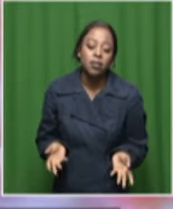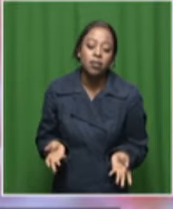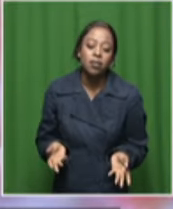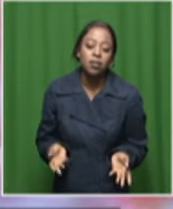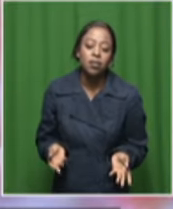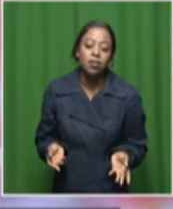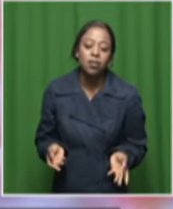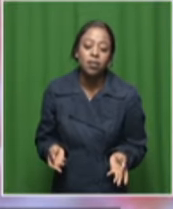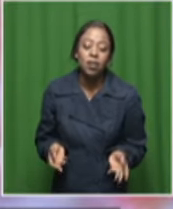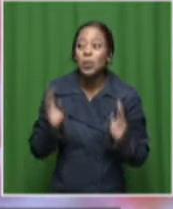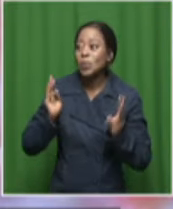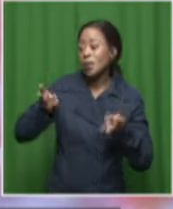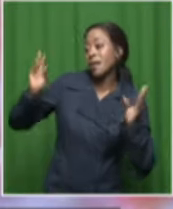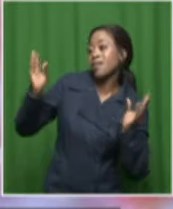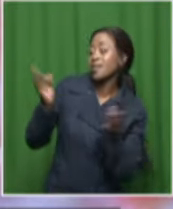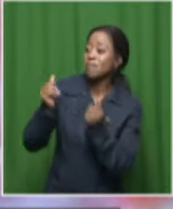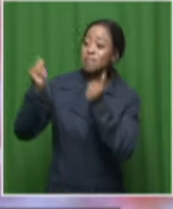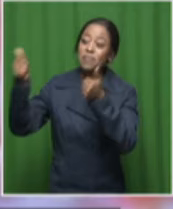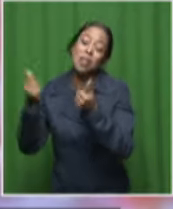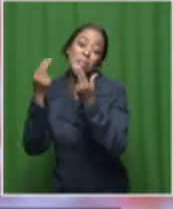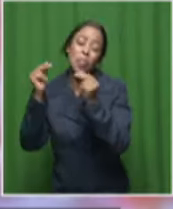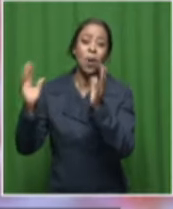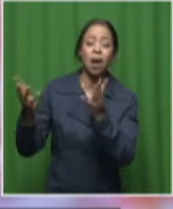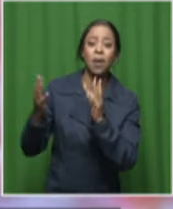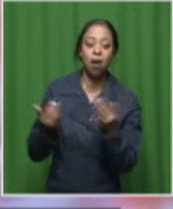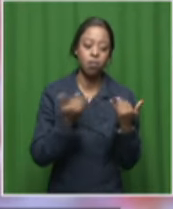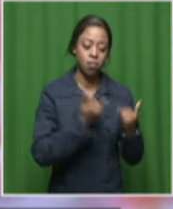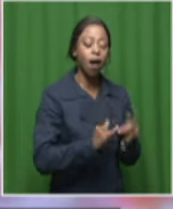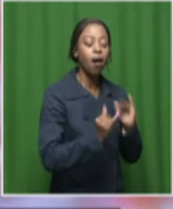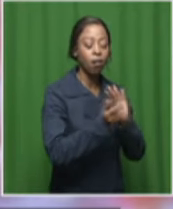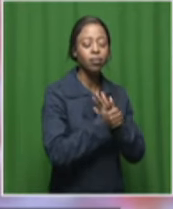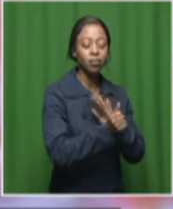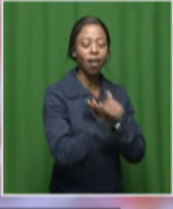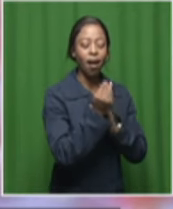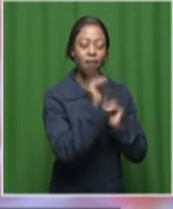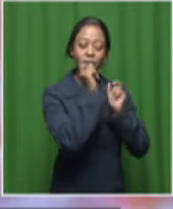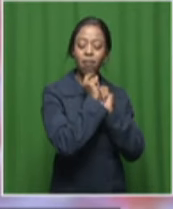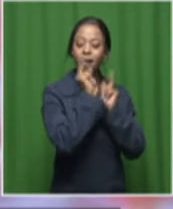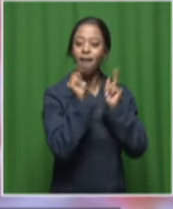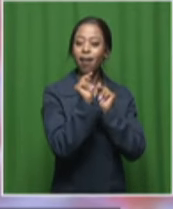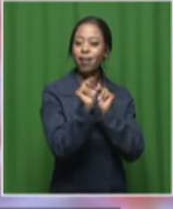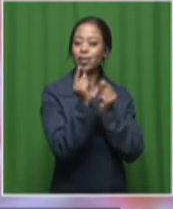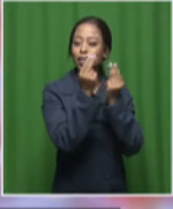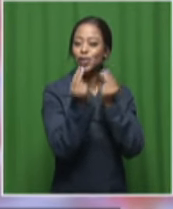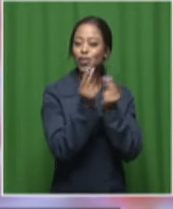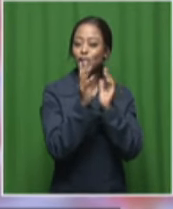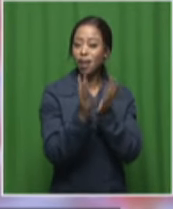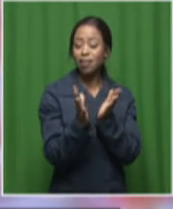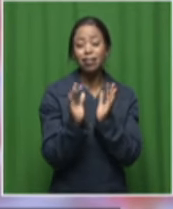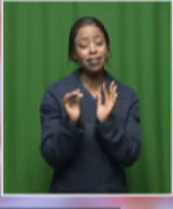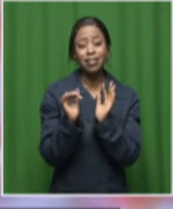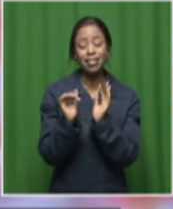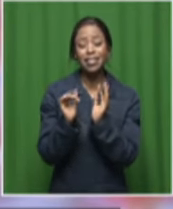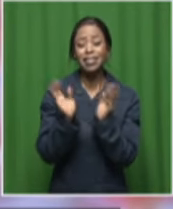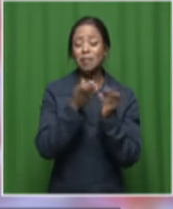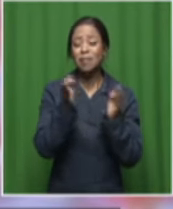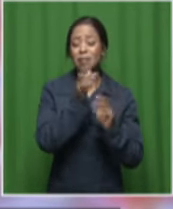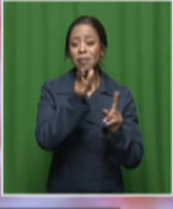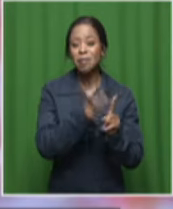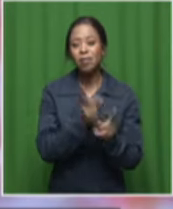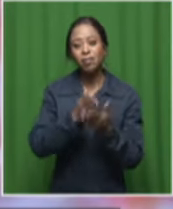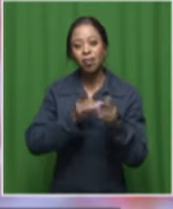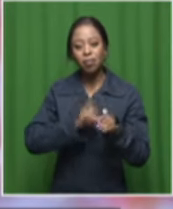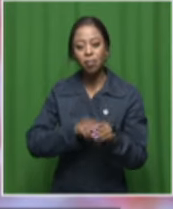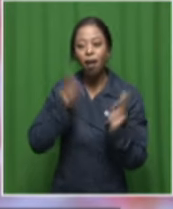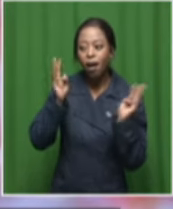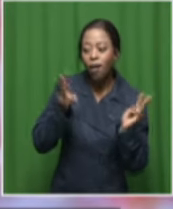bit of like, oh, wow, that's amazing. How do they do that? And, yeah, it's crazy being a musician. Sometimes when